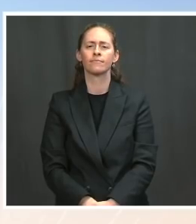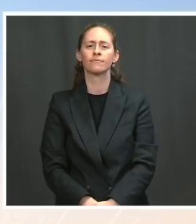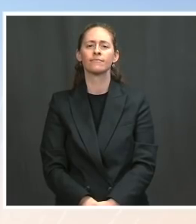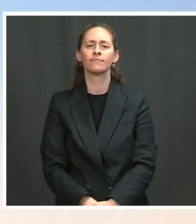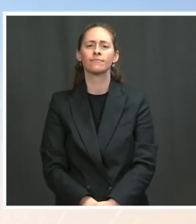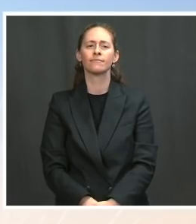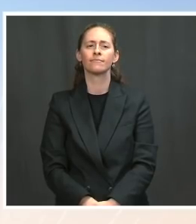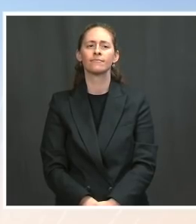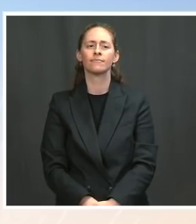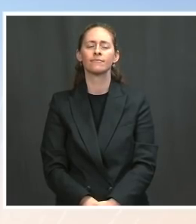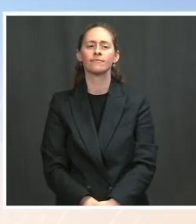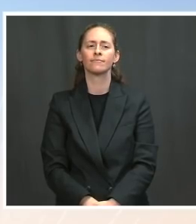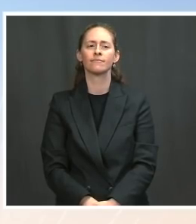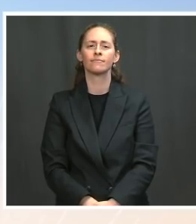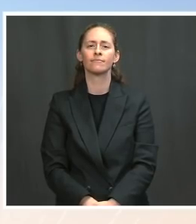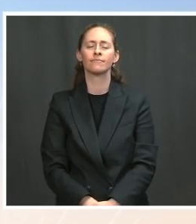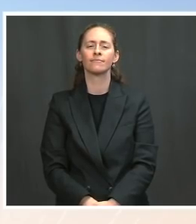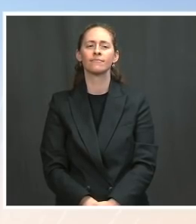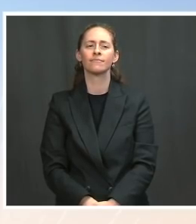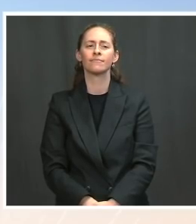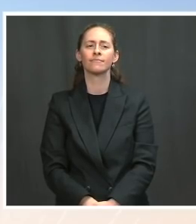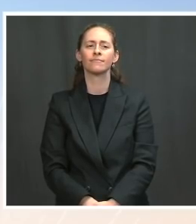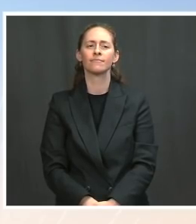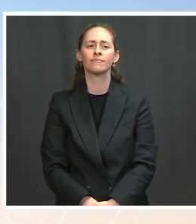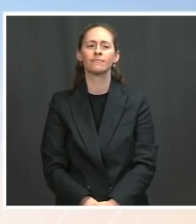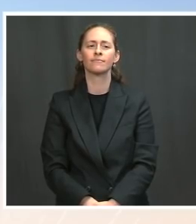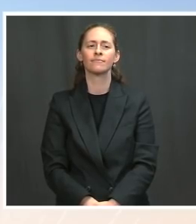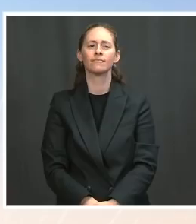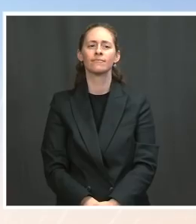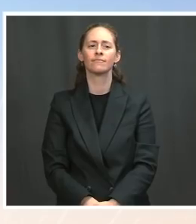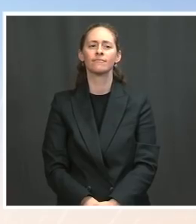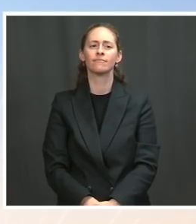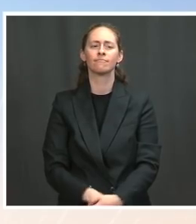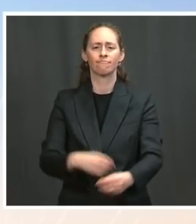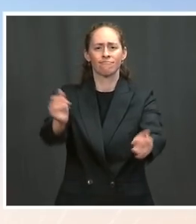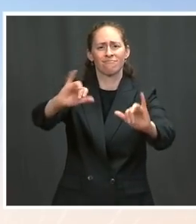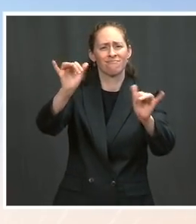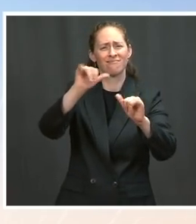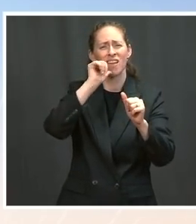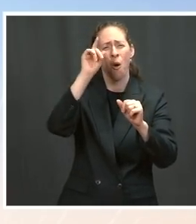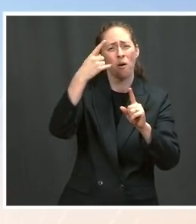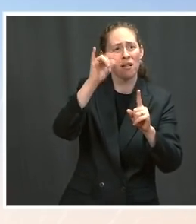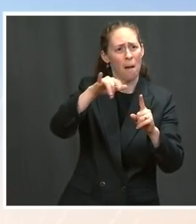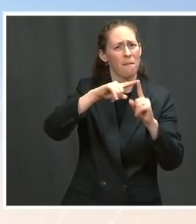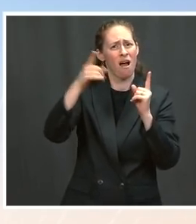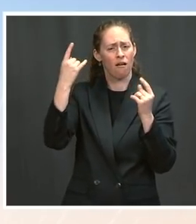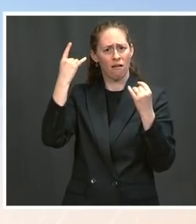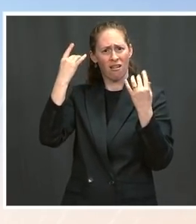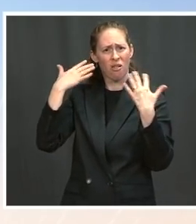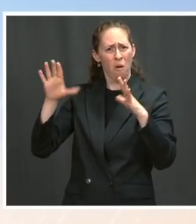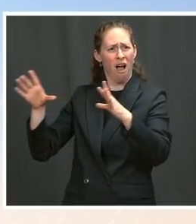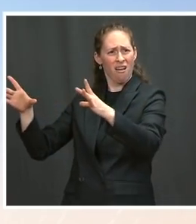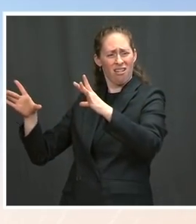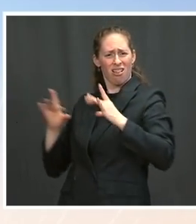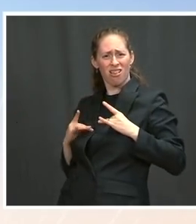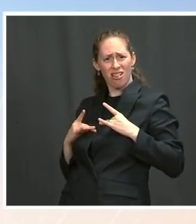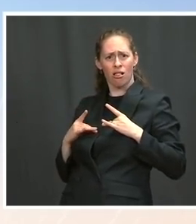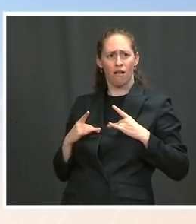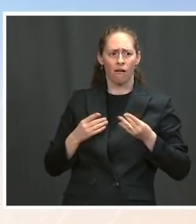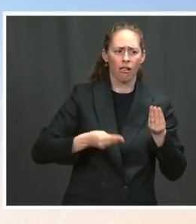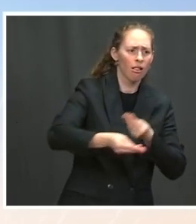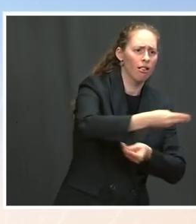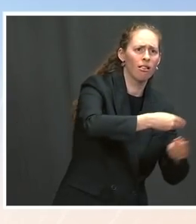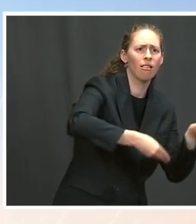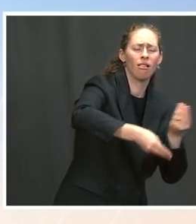about the pandemic and the health consequences, I think, remains a factor for many. You know,